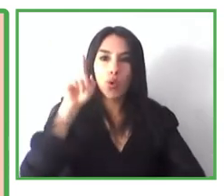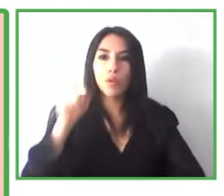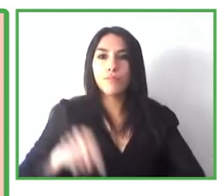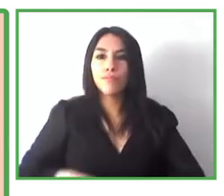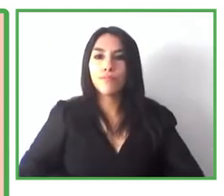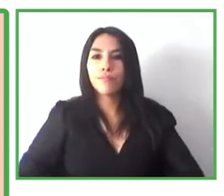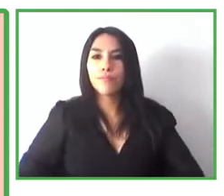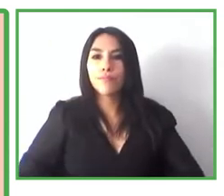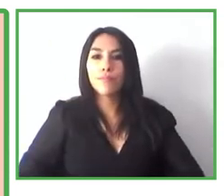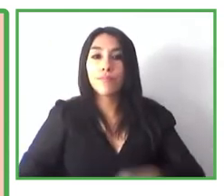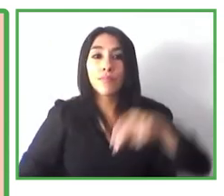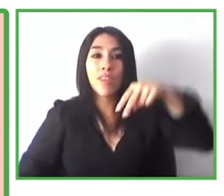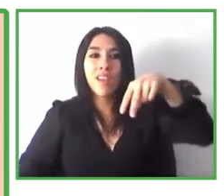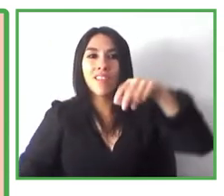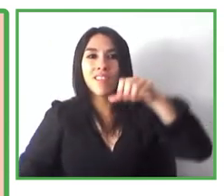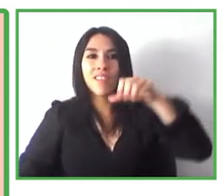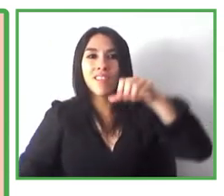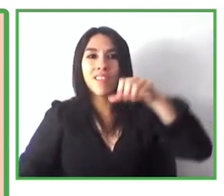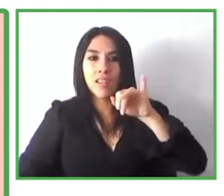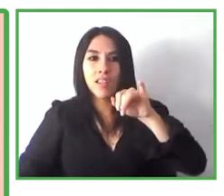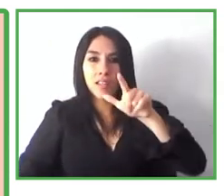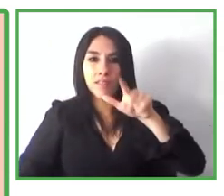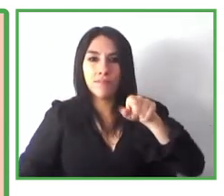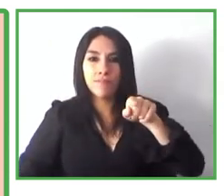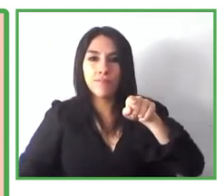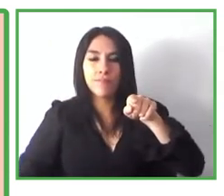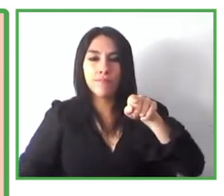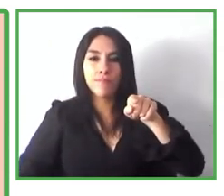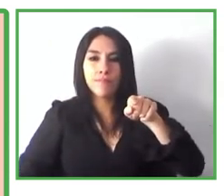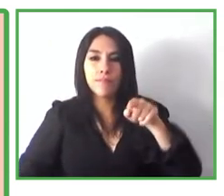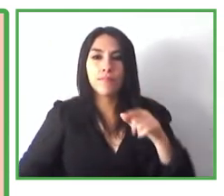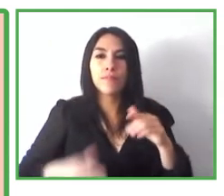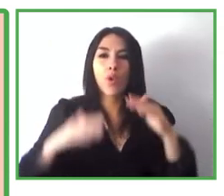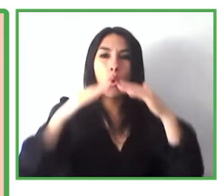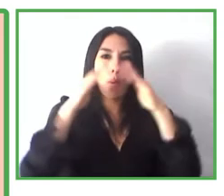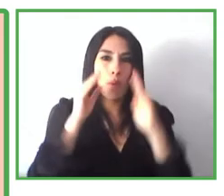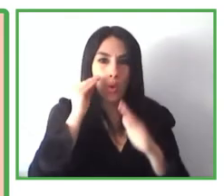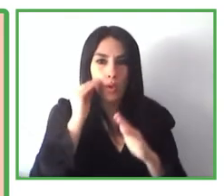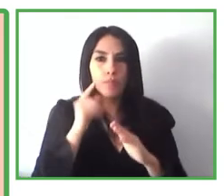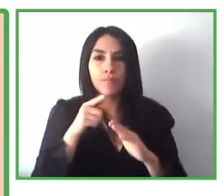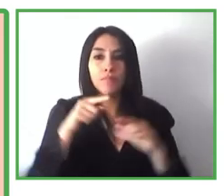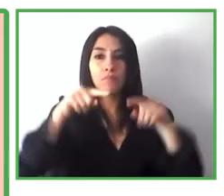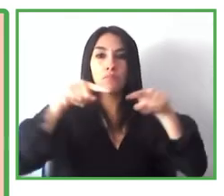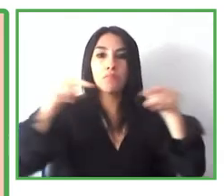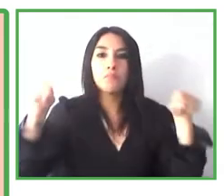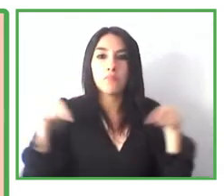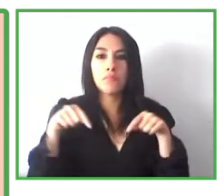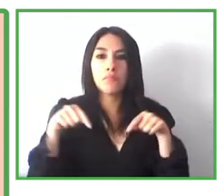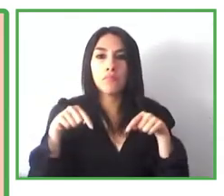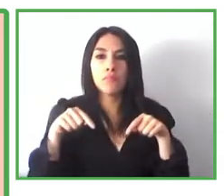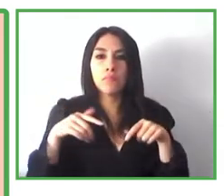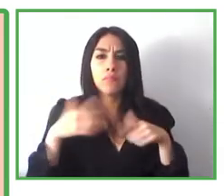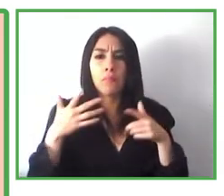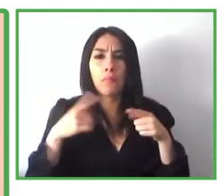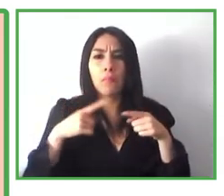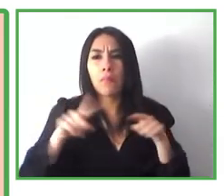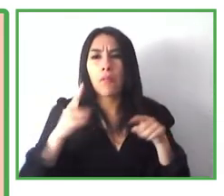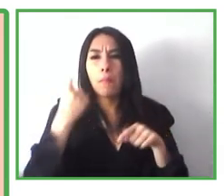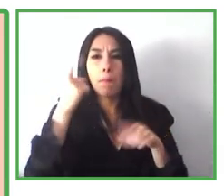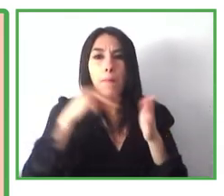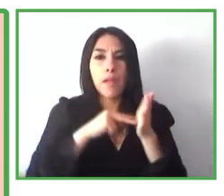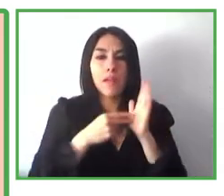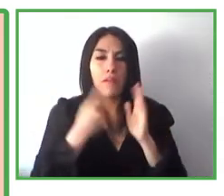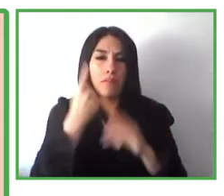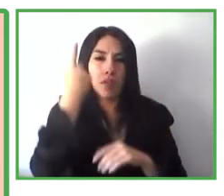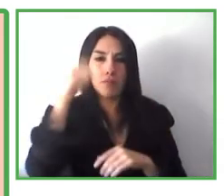European Bauhaus that includes inclusivity in spaces as one of the key elements in order to conduct